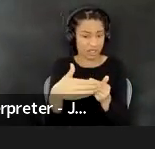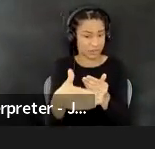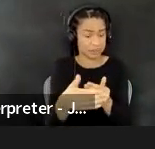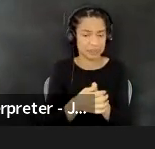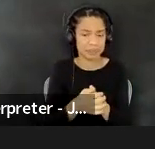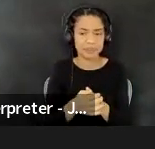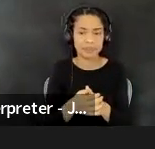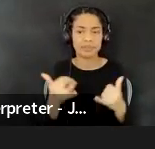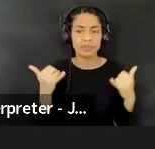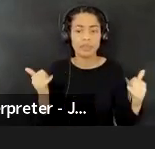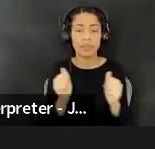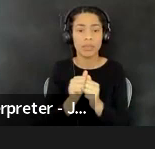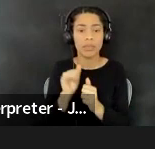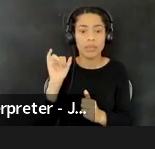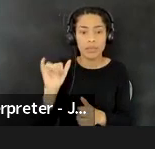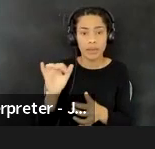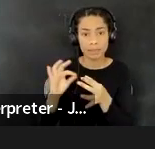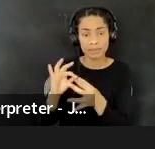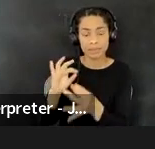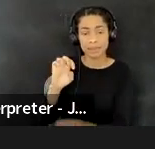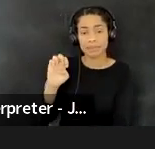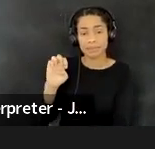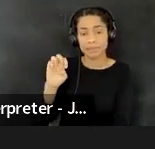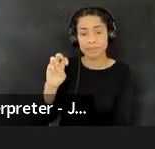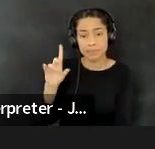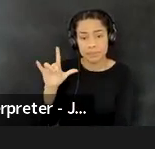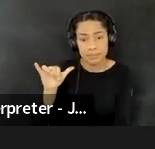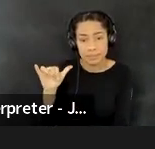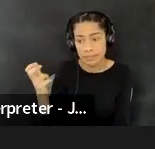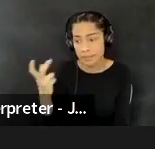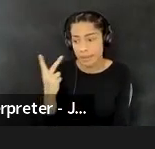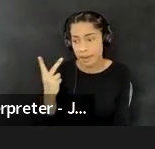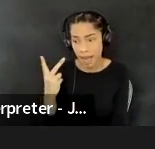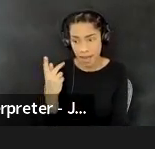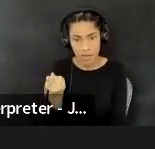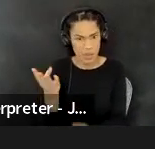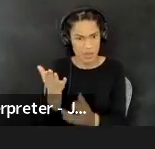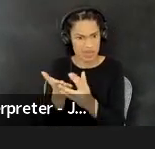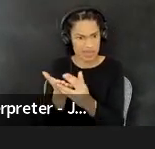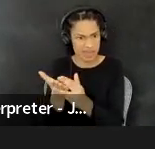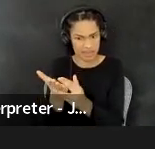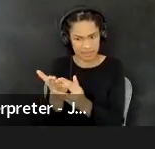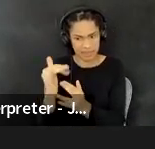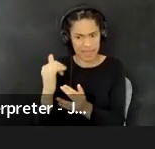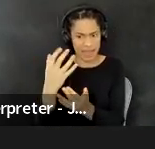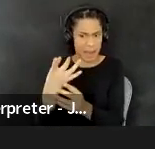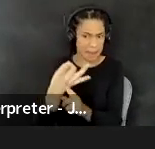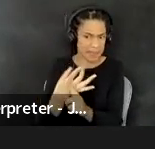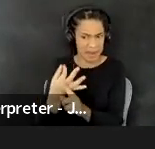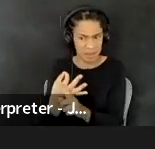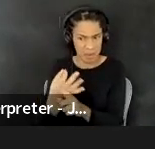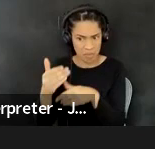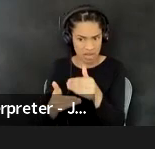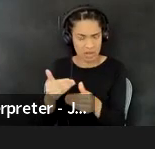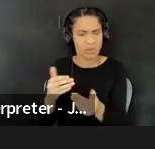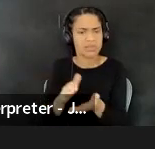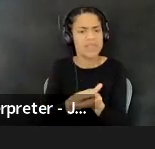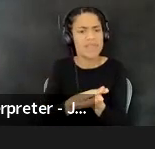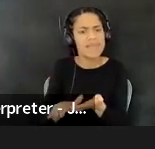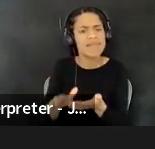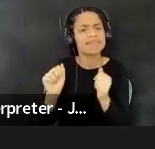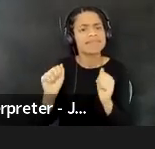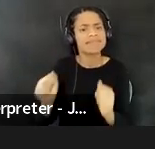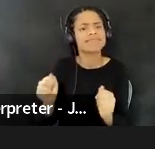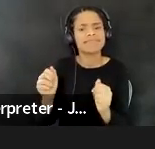Emily and I, over the course of those months together, um, it was a really joyful experience of facilitating back and forth, um, offering